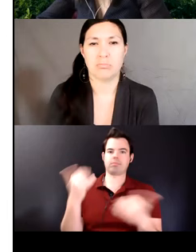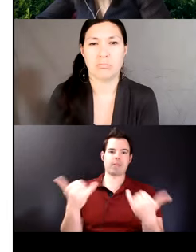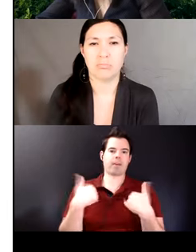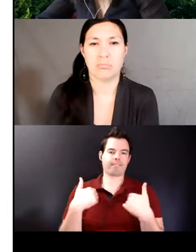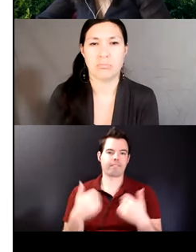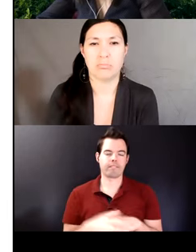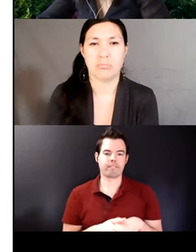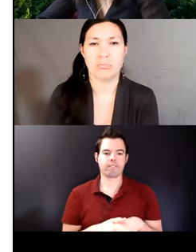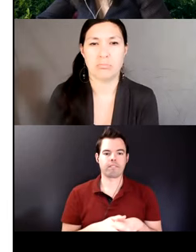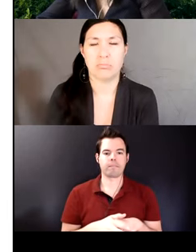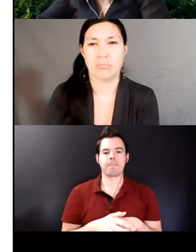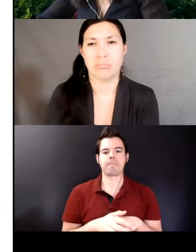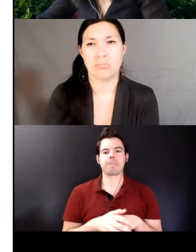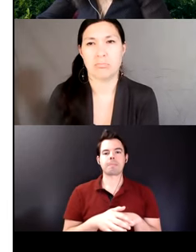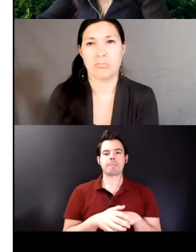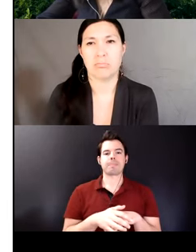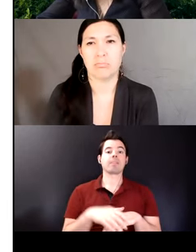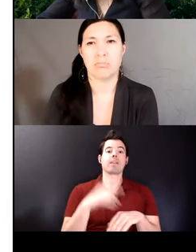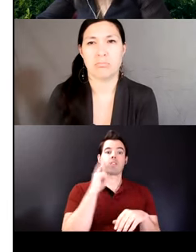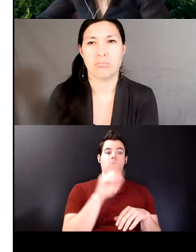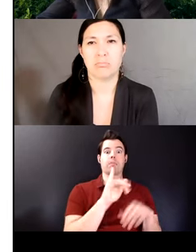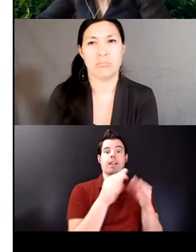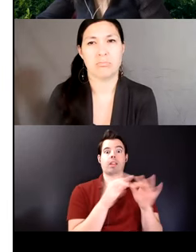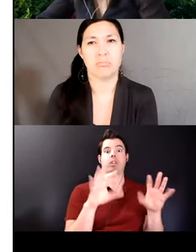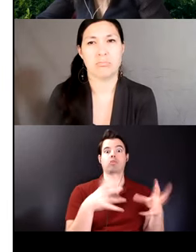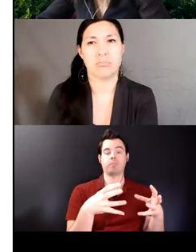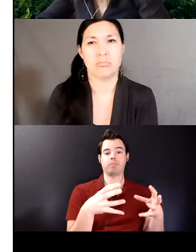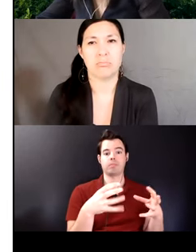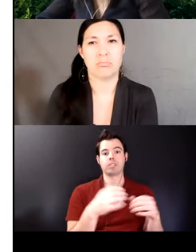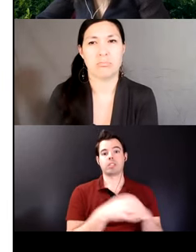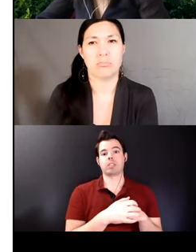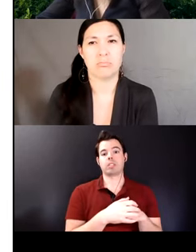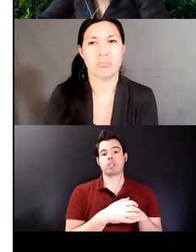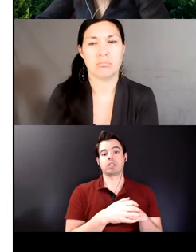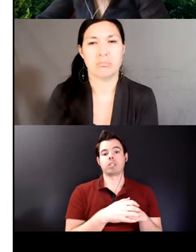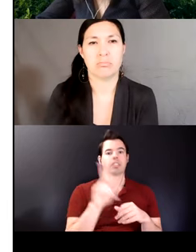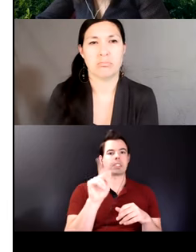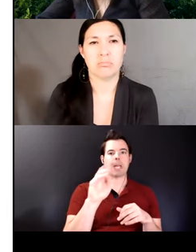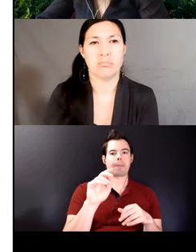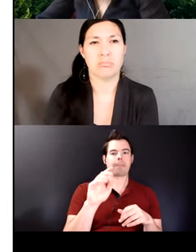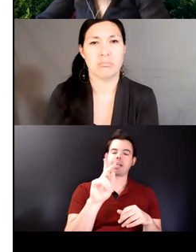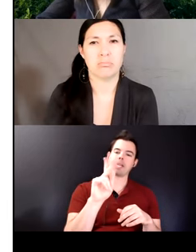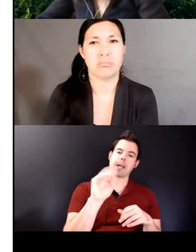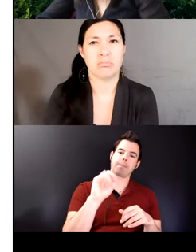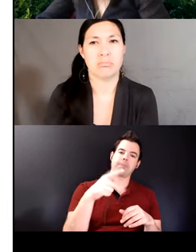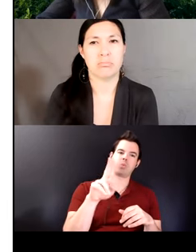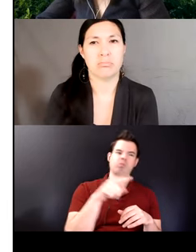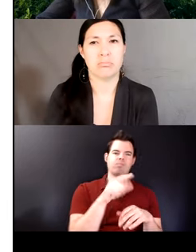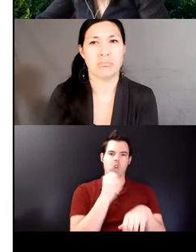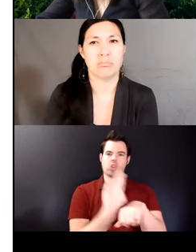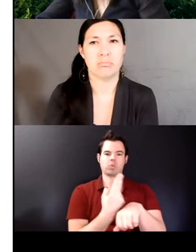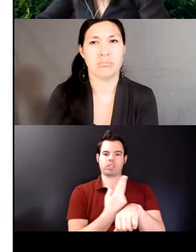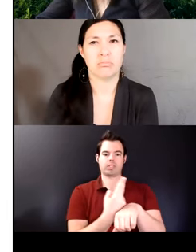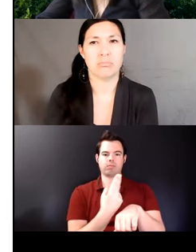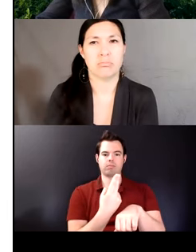then what happens for bilinguals i mentioned earlier that this suffix not observed for bilinguals bilinguals would use the